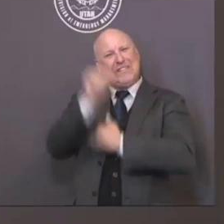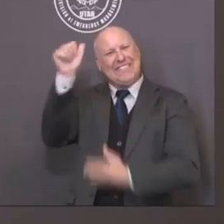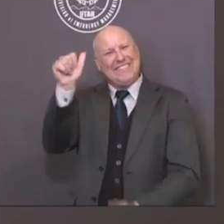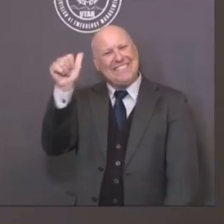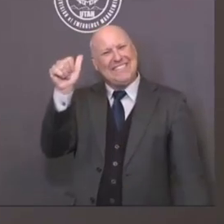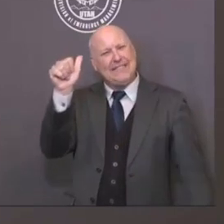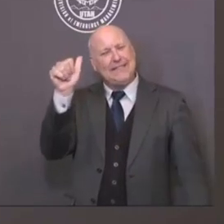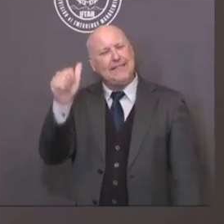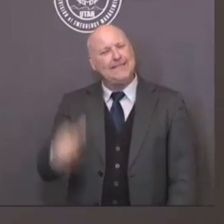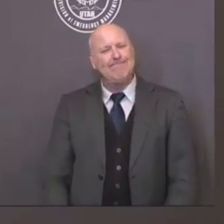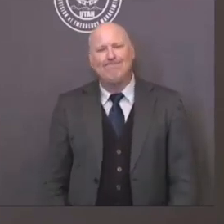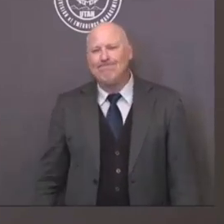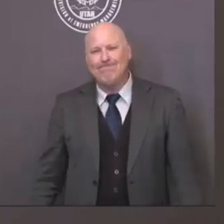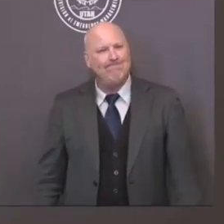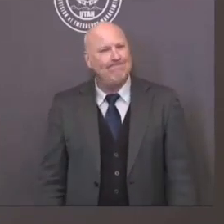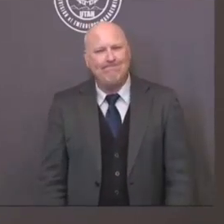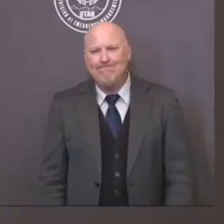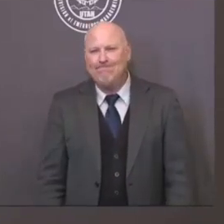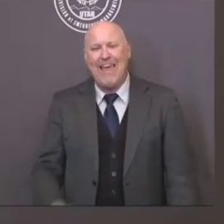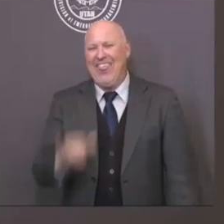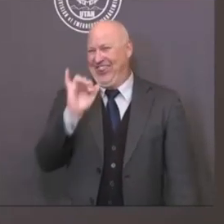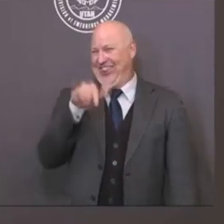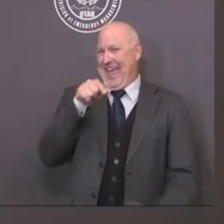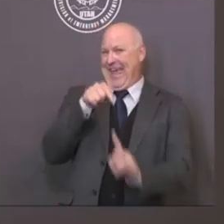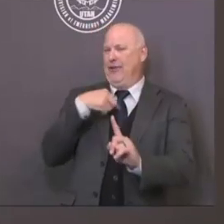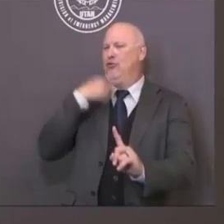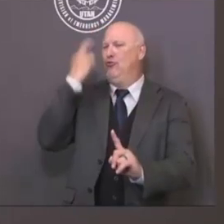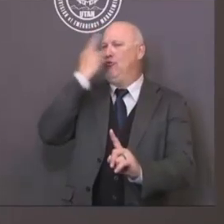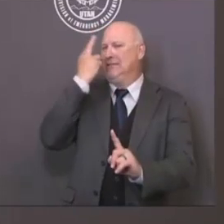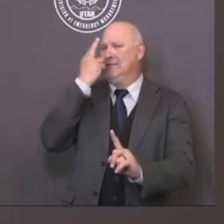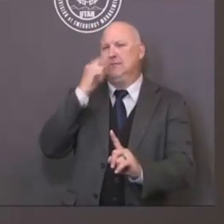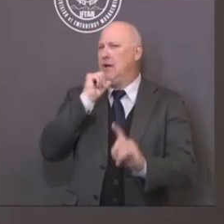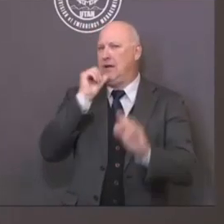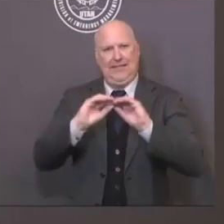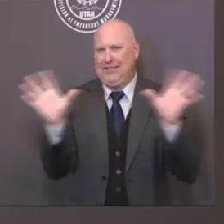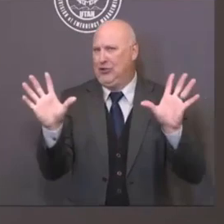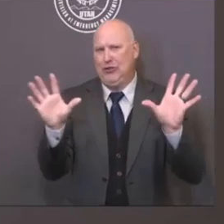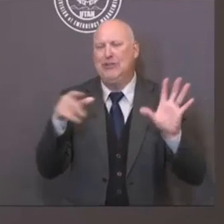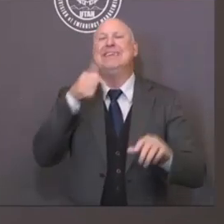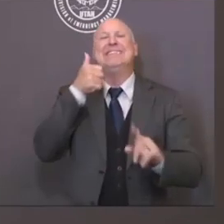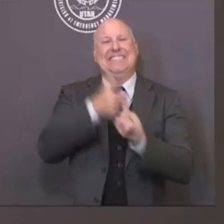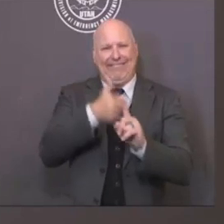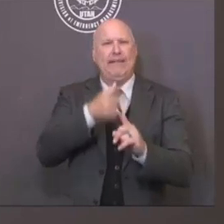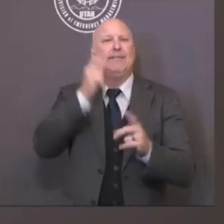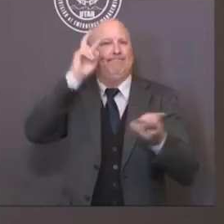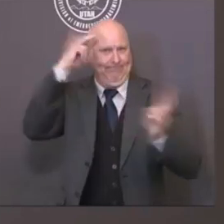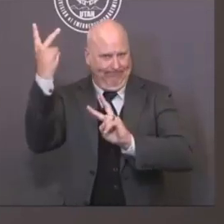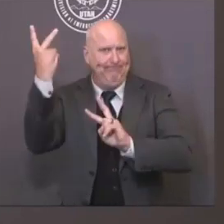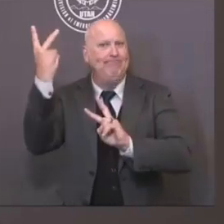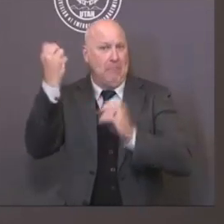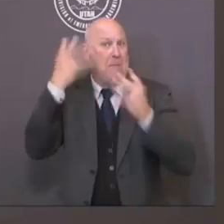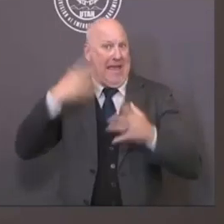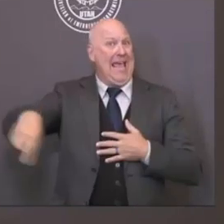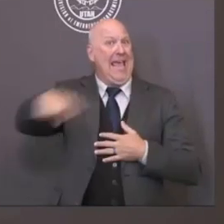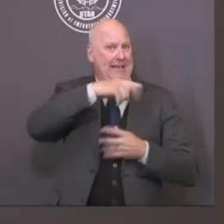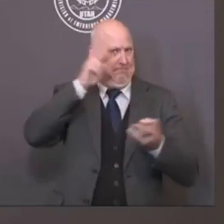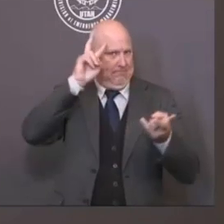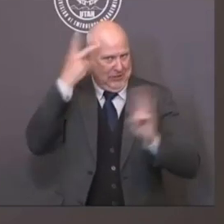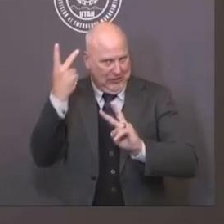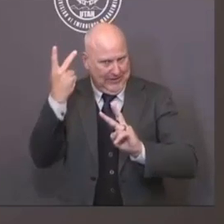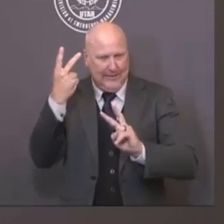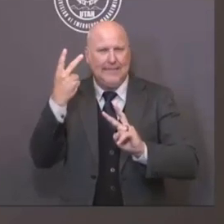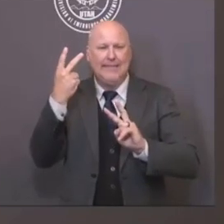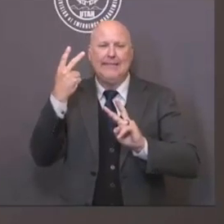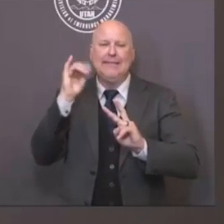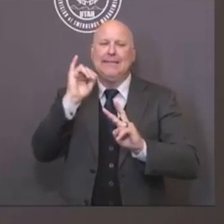far as what we ought to be doing as people and how we conduct our lives. A better way to have said it, I think, would have been